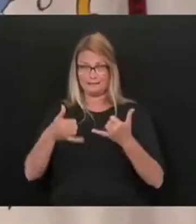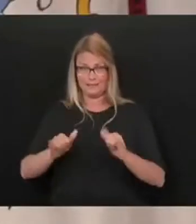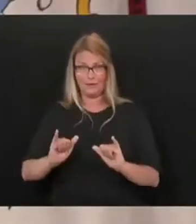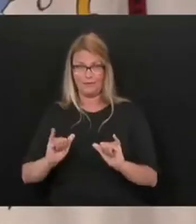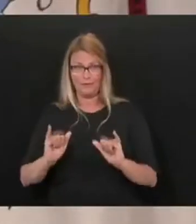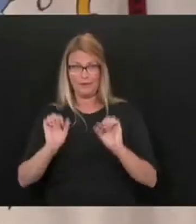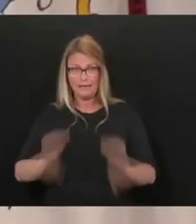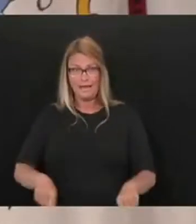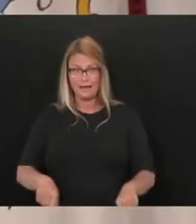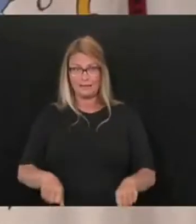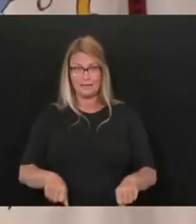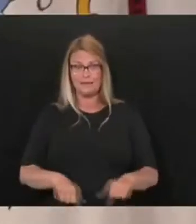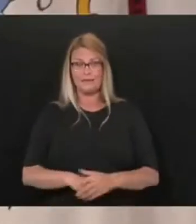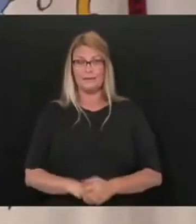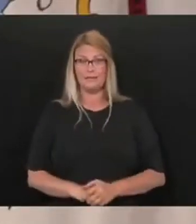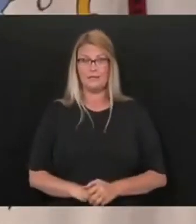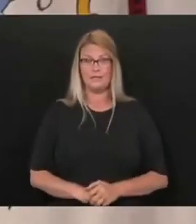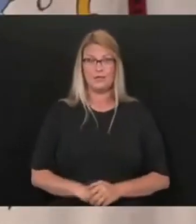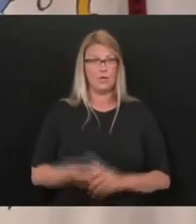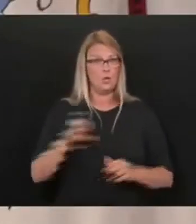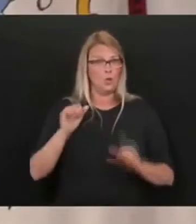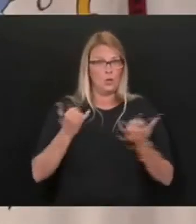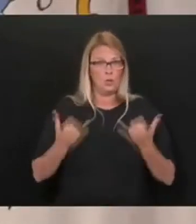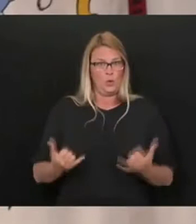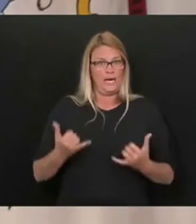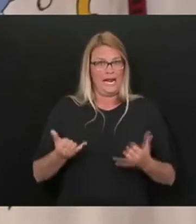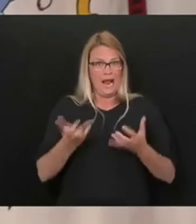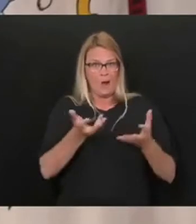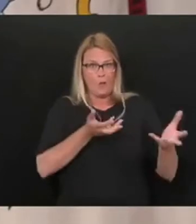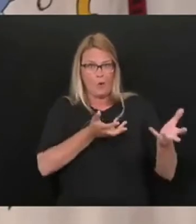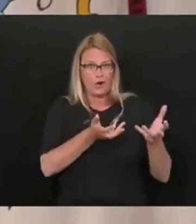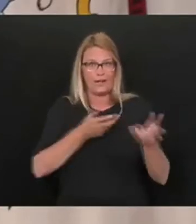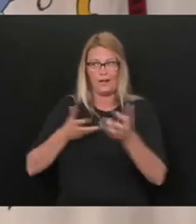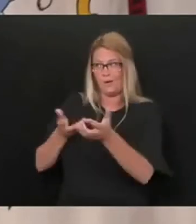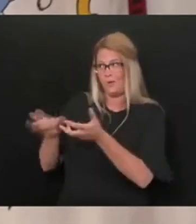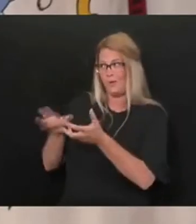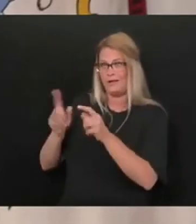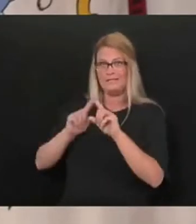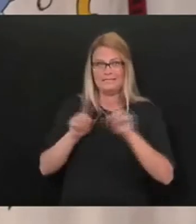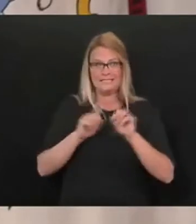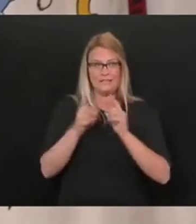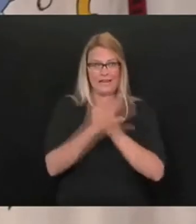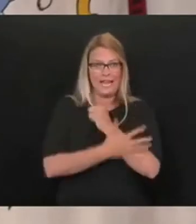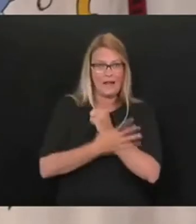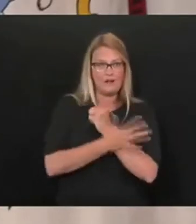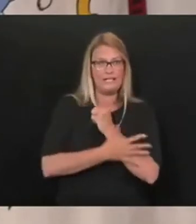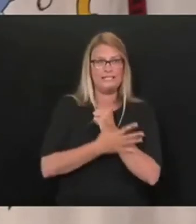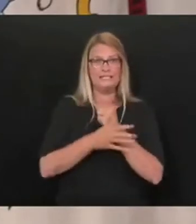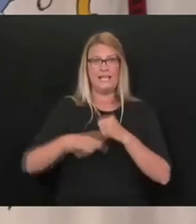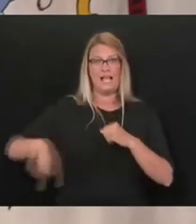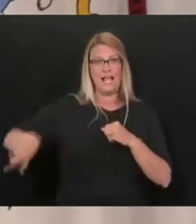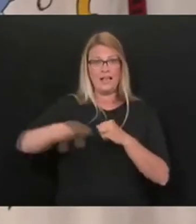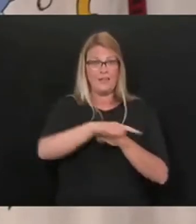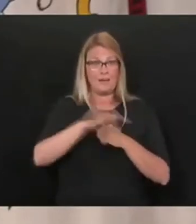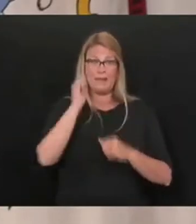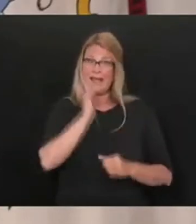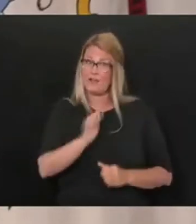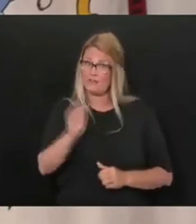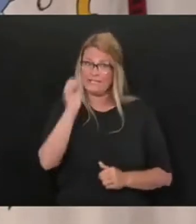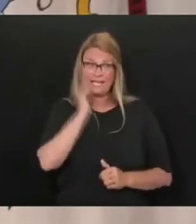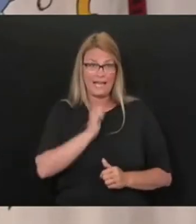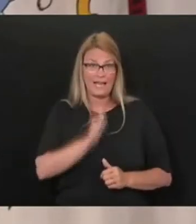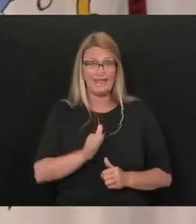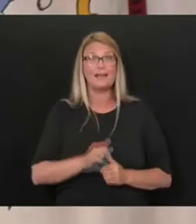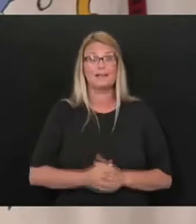You know, we're working with the counties, the county association and the municipal leagues every single day, you know,